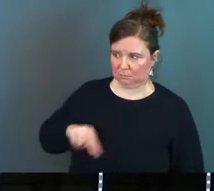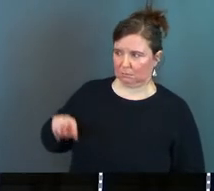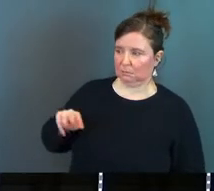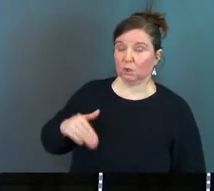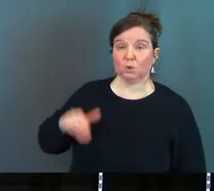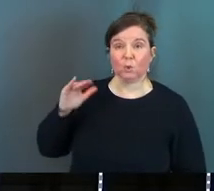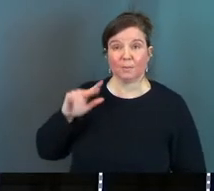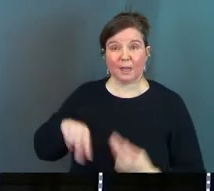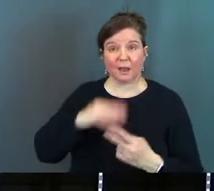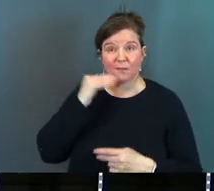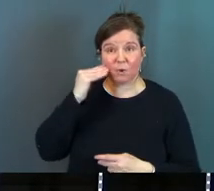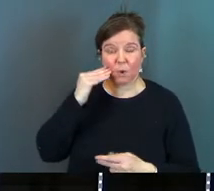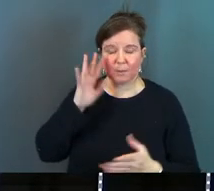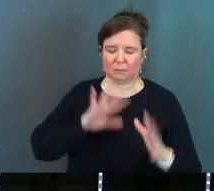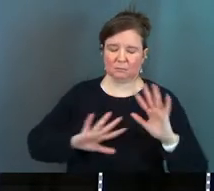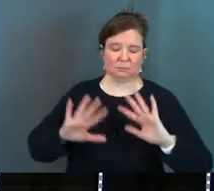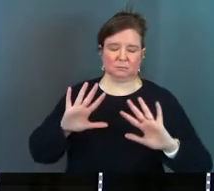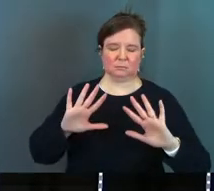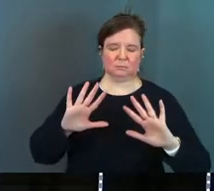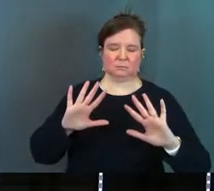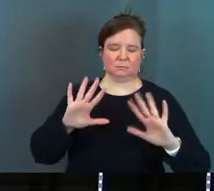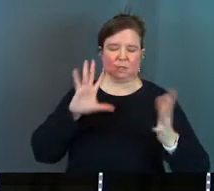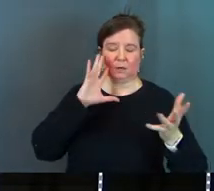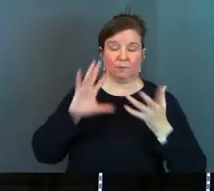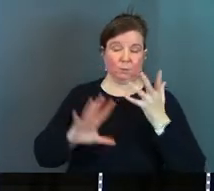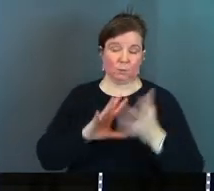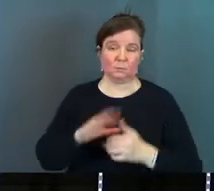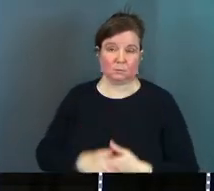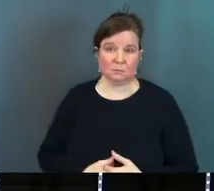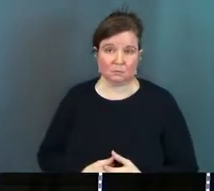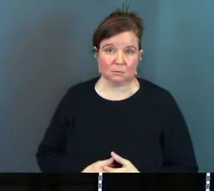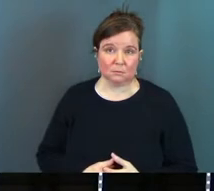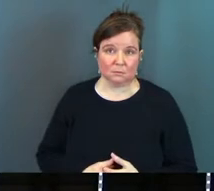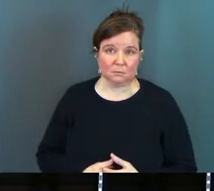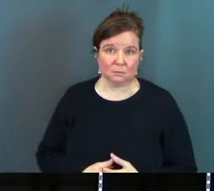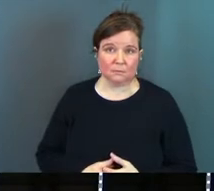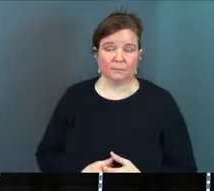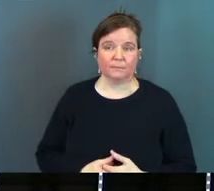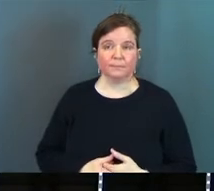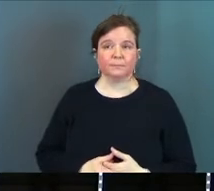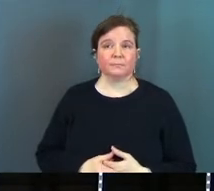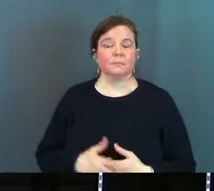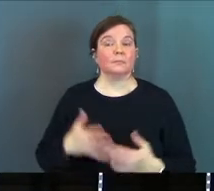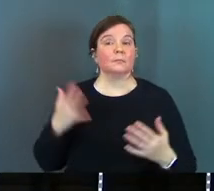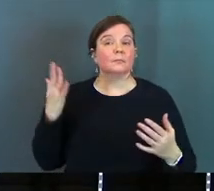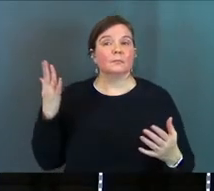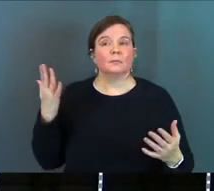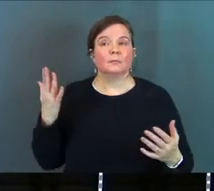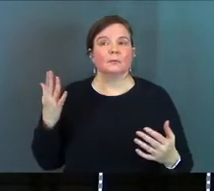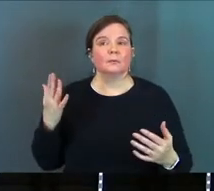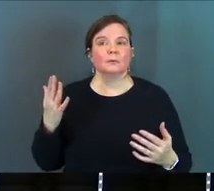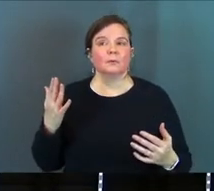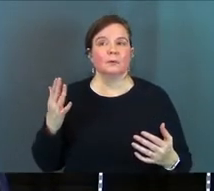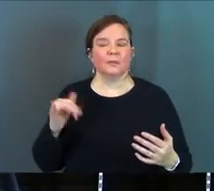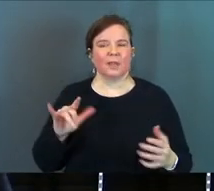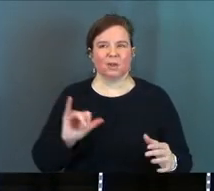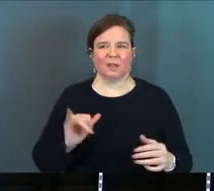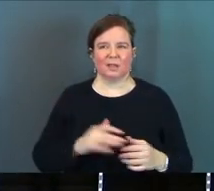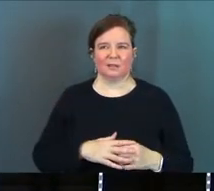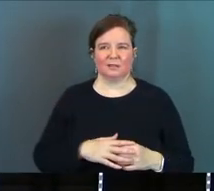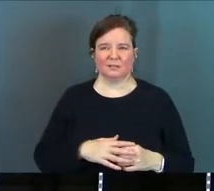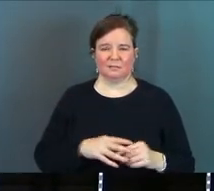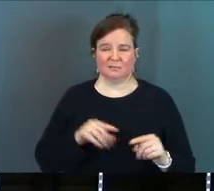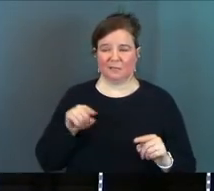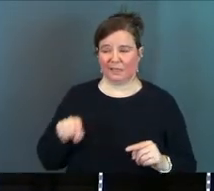you grew up in that kind of a home it messed with you and it messed with you to the extent that you're like